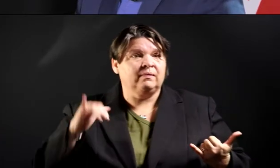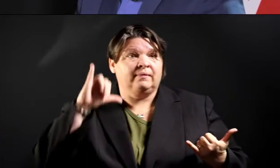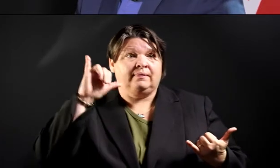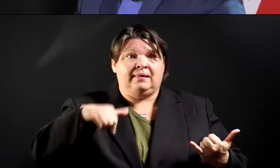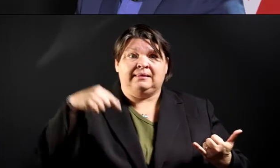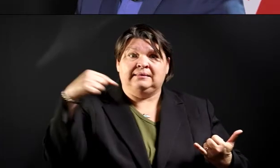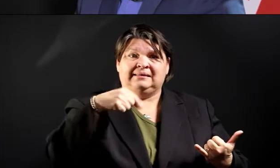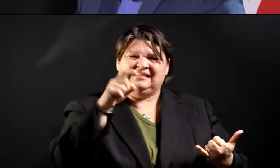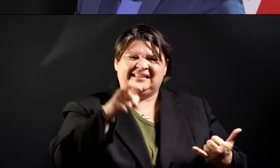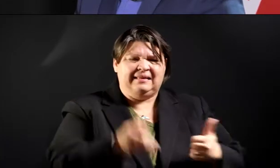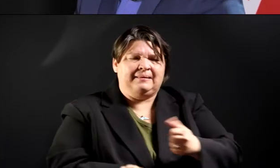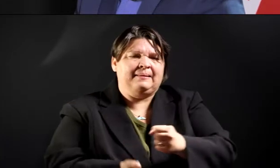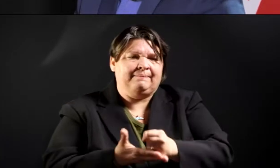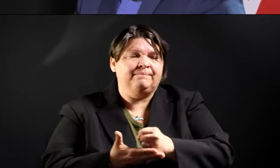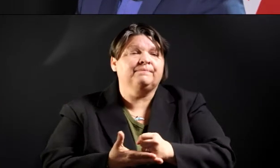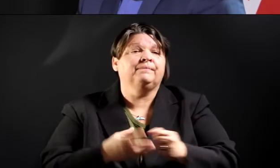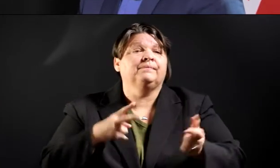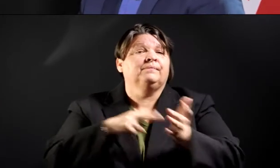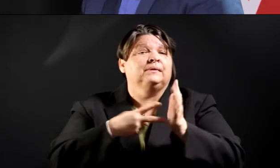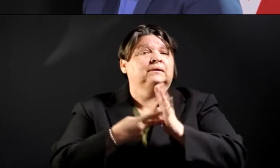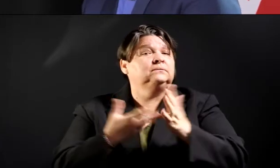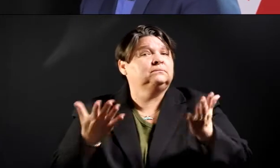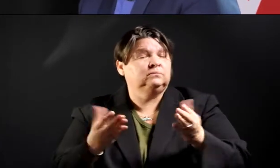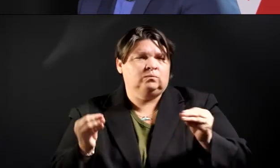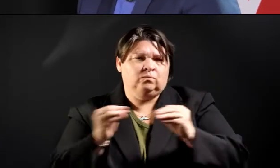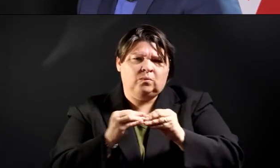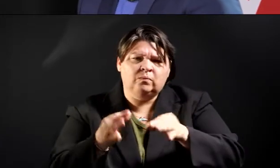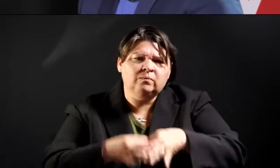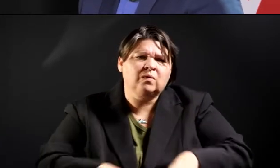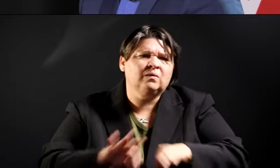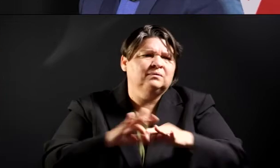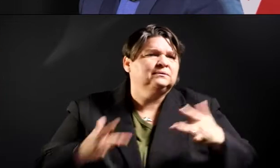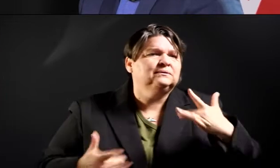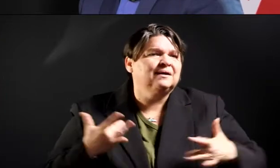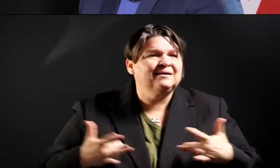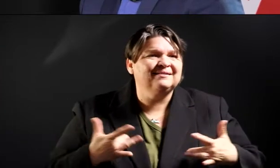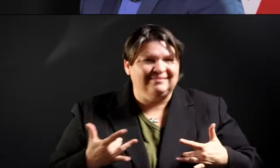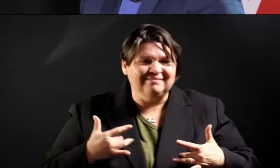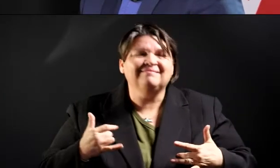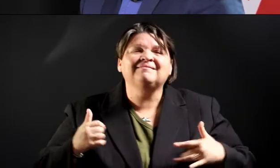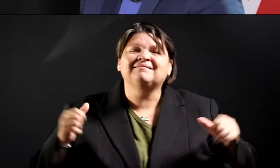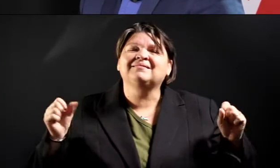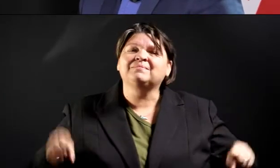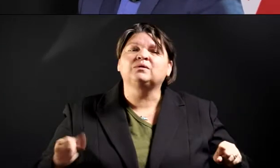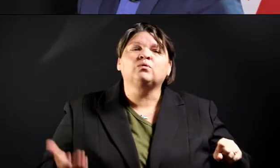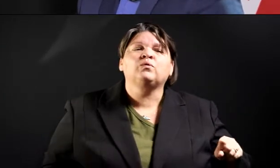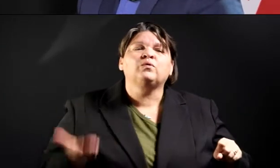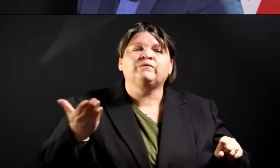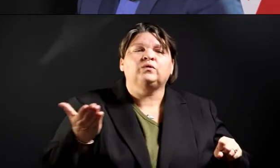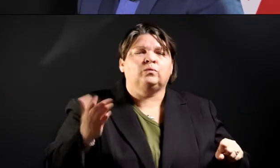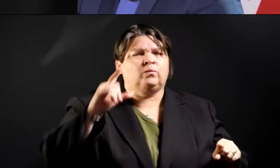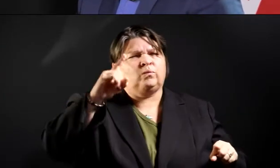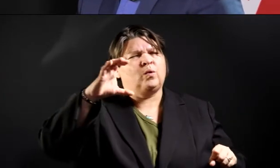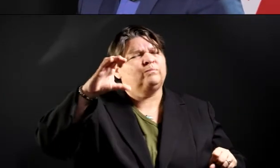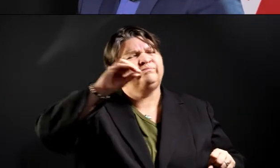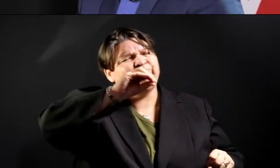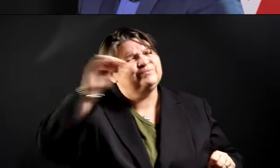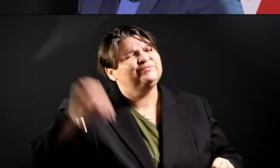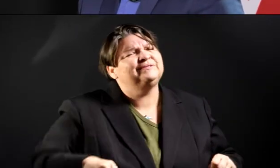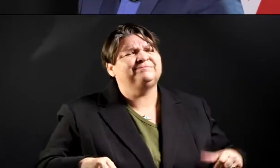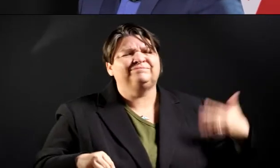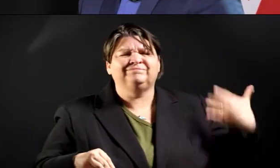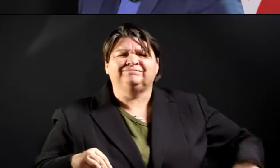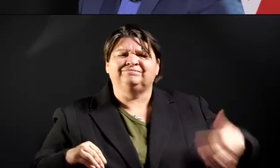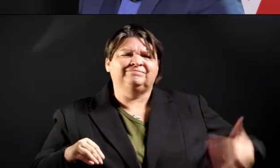exciting, is that we have the ability to offer 100% child care subsidies for